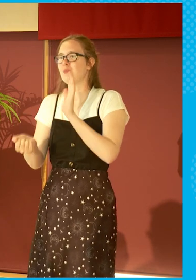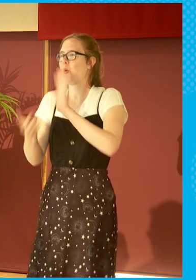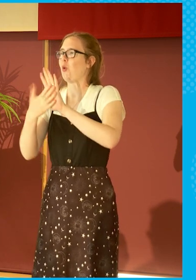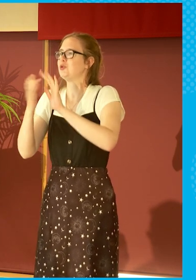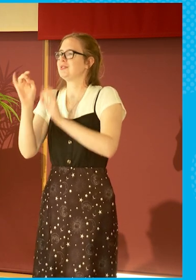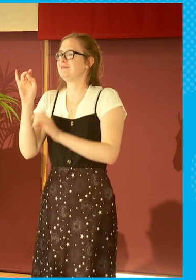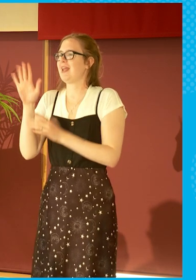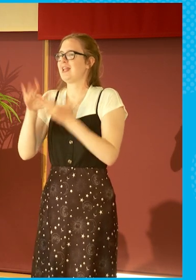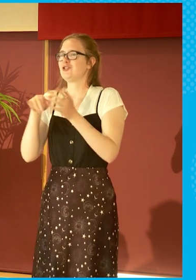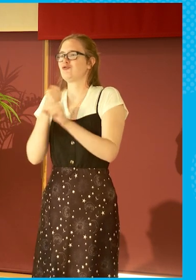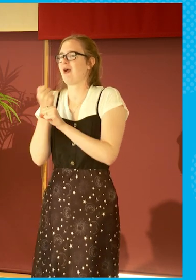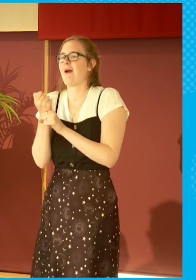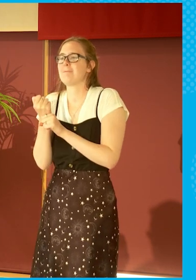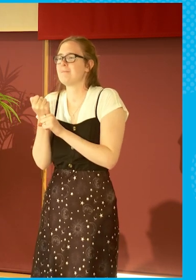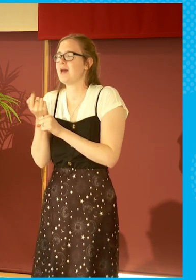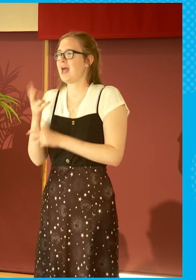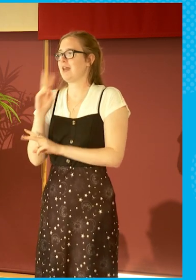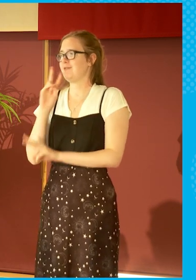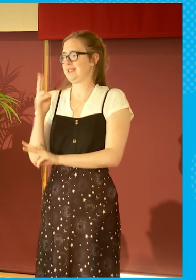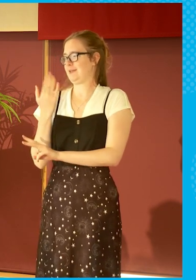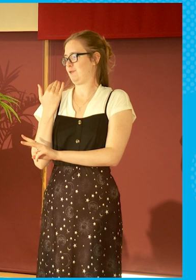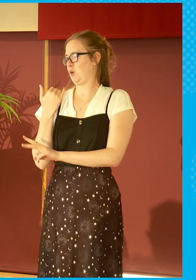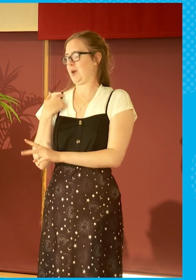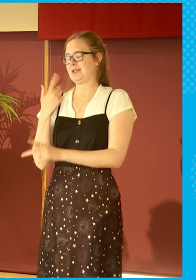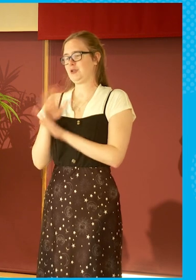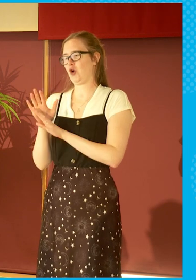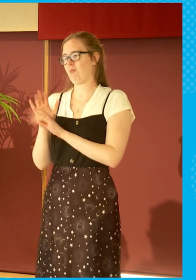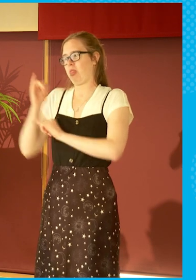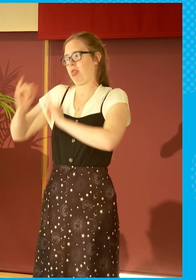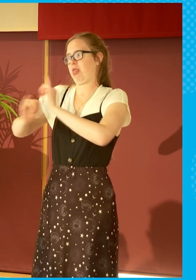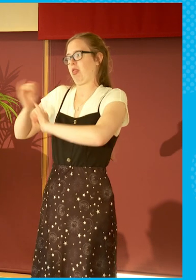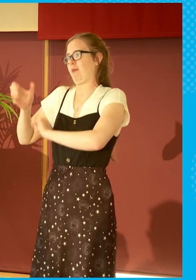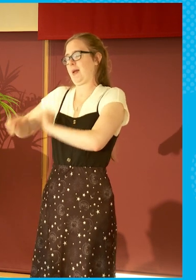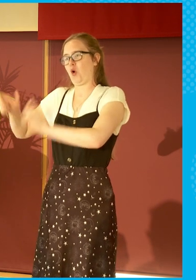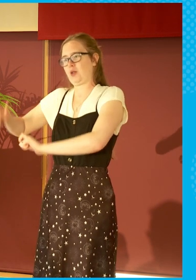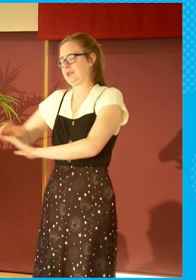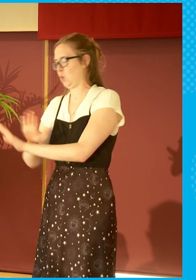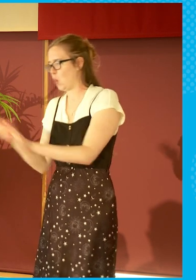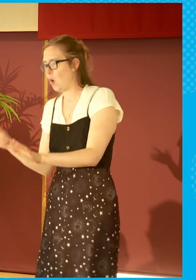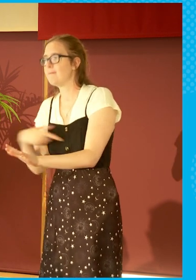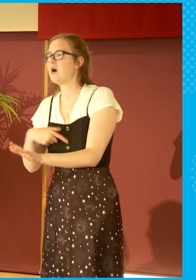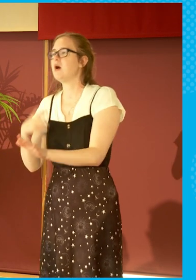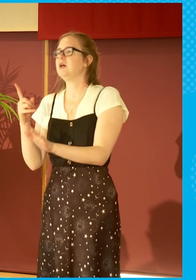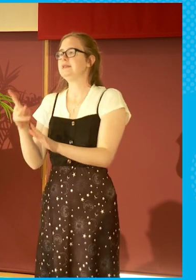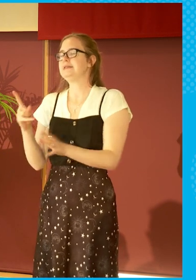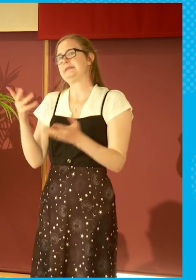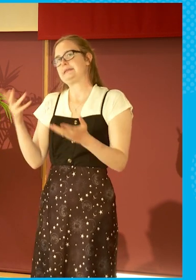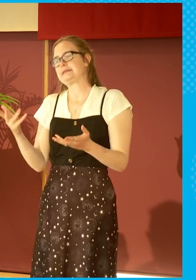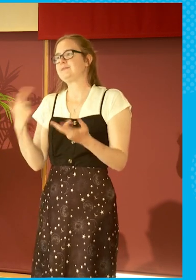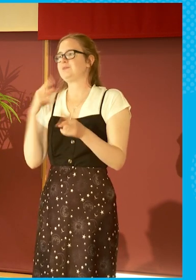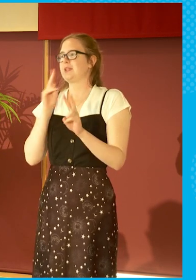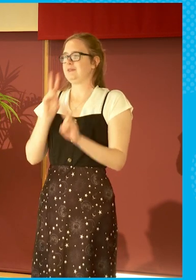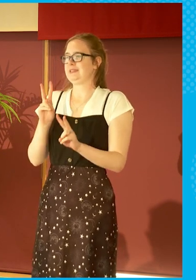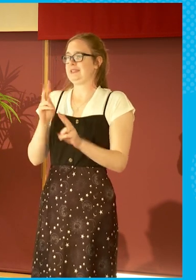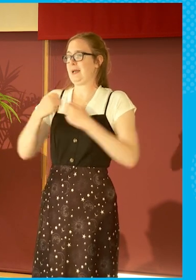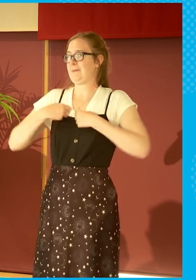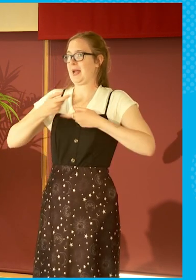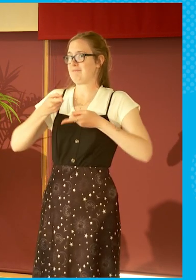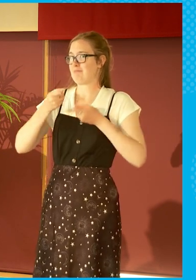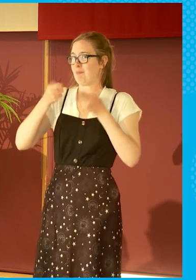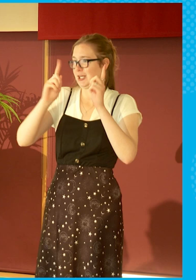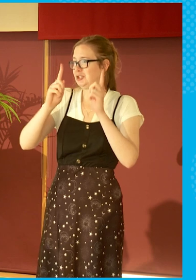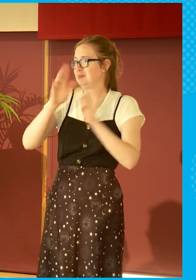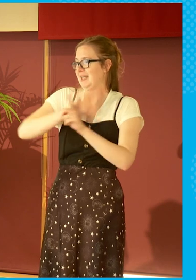frequently, and this is not to denigrate any of my colleagues, because there's a lot of very, very good people at BBC Scotland, but particularly in my management, perhaps.